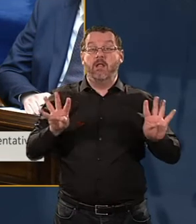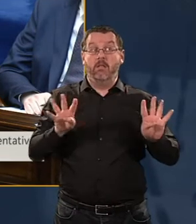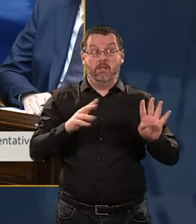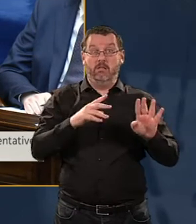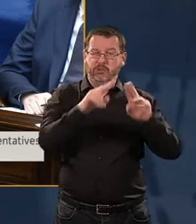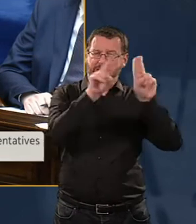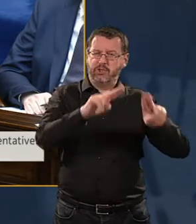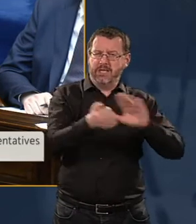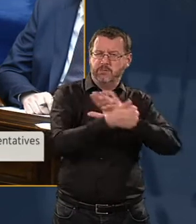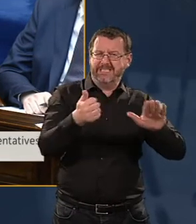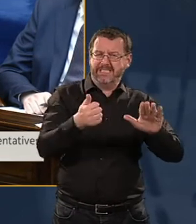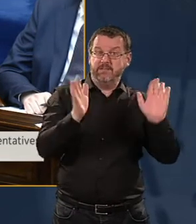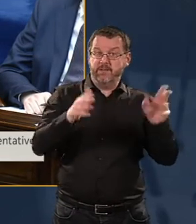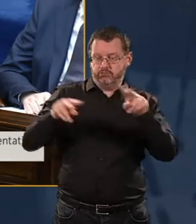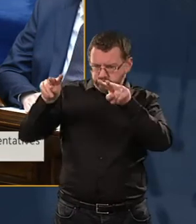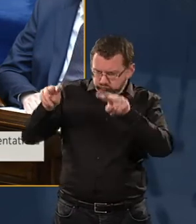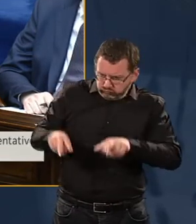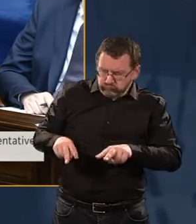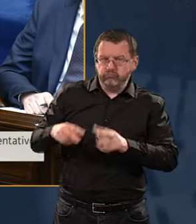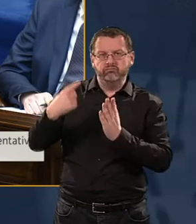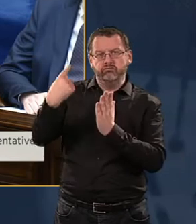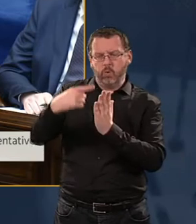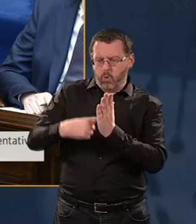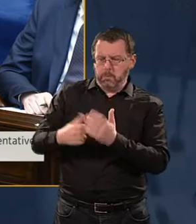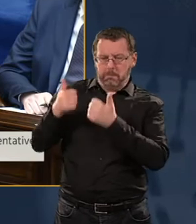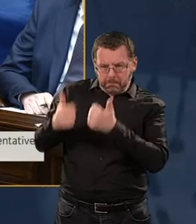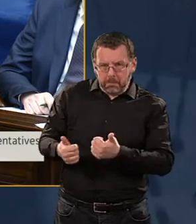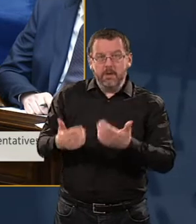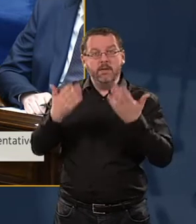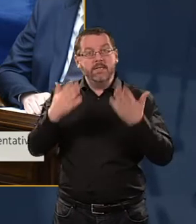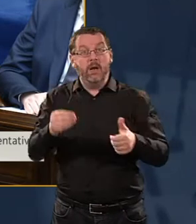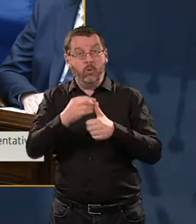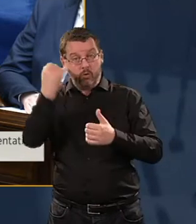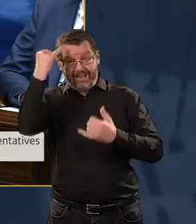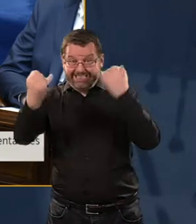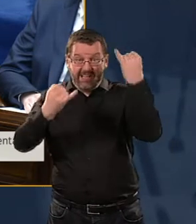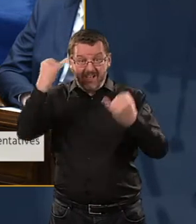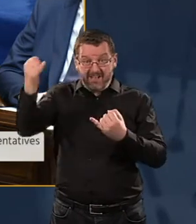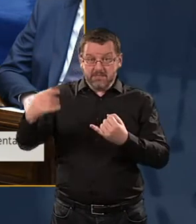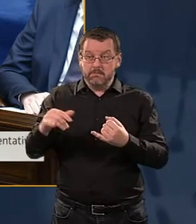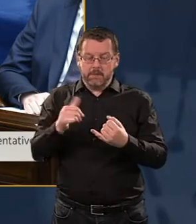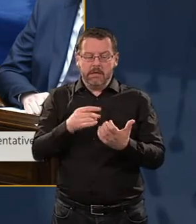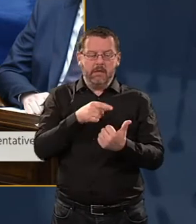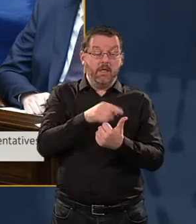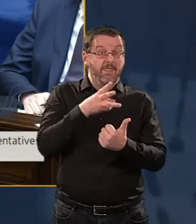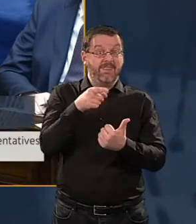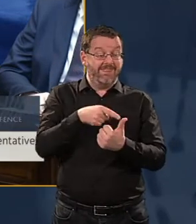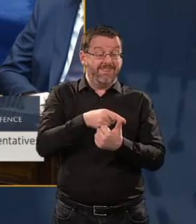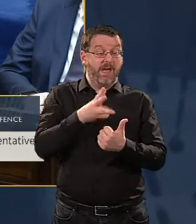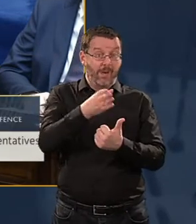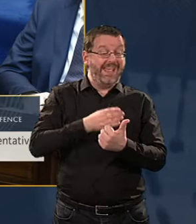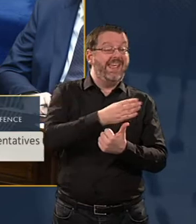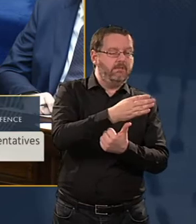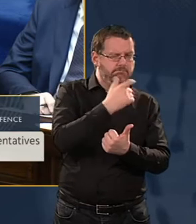and that all of the alternative ideas being floated by people are not better, that it cannot be done cheaper or quicker.